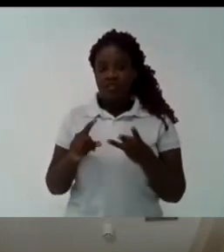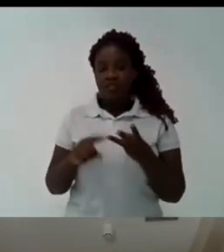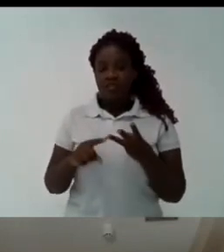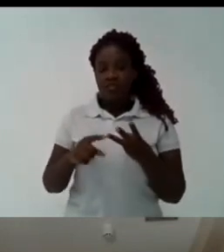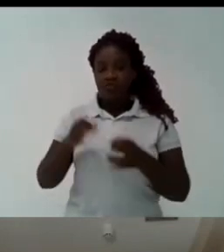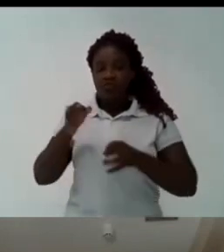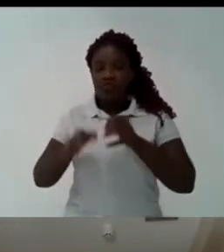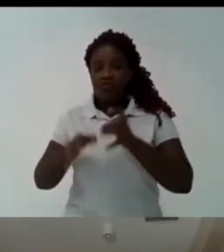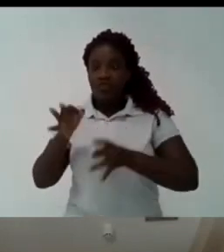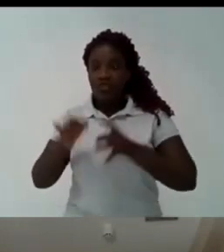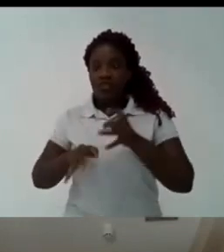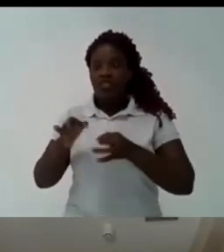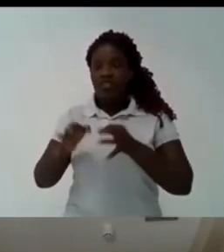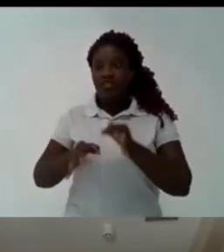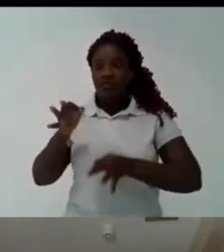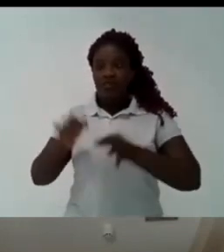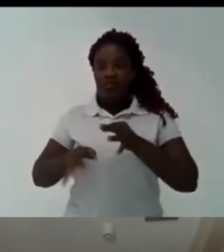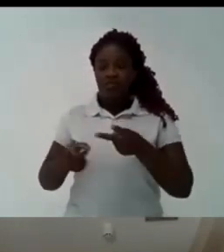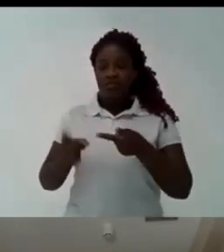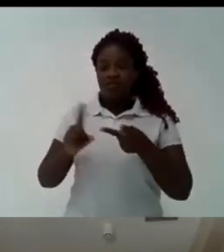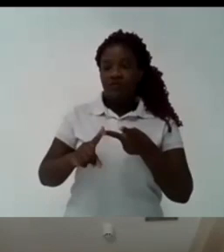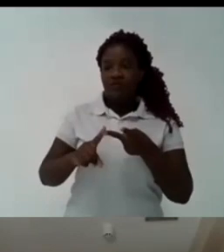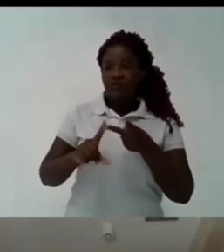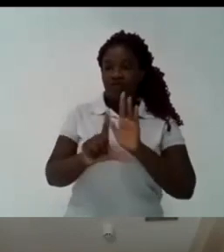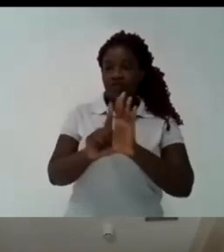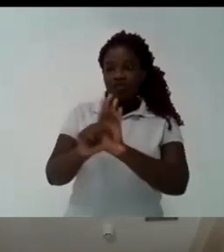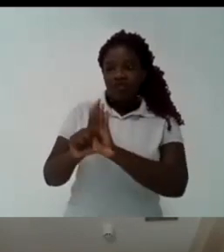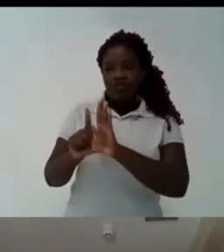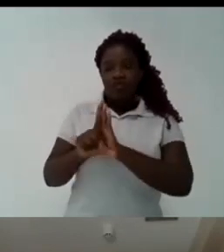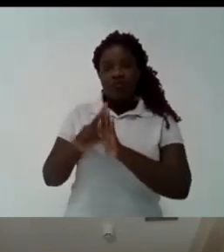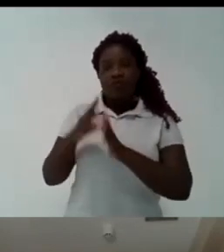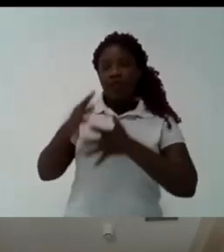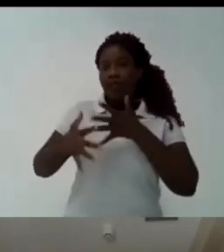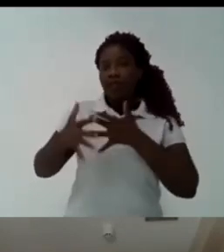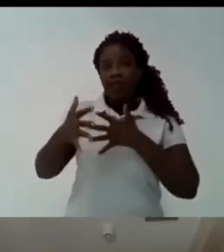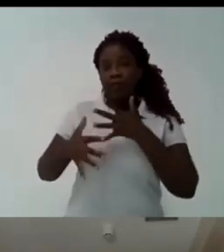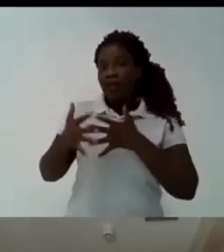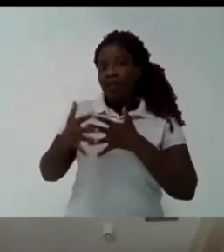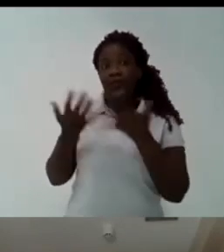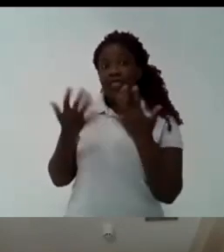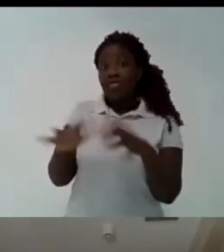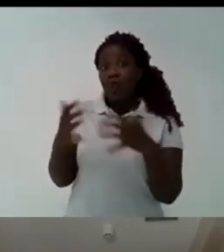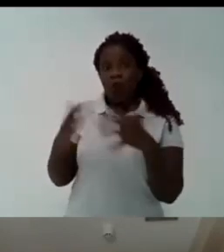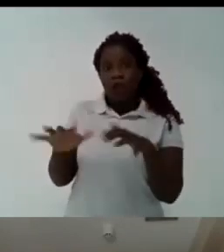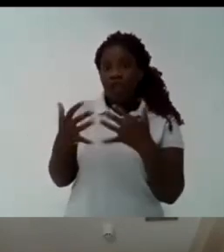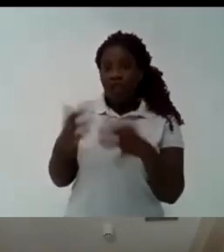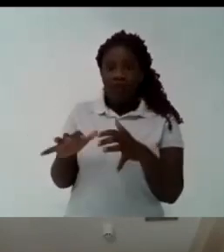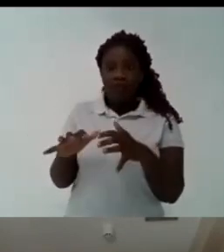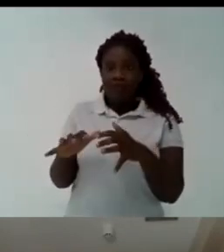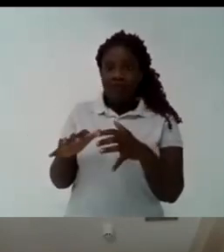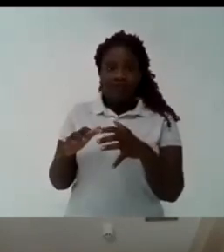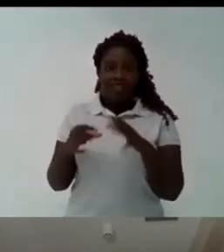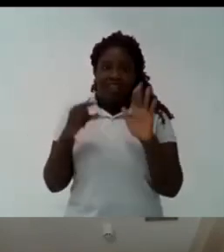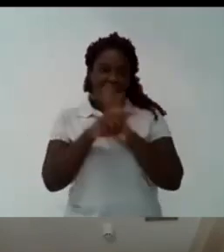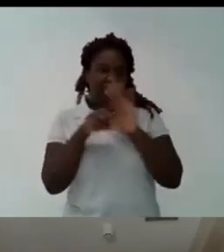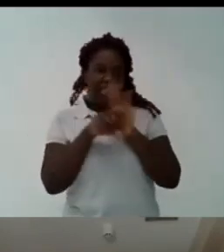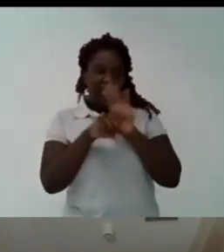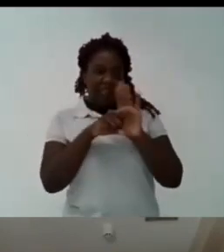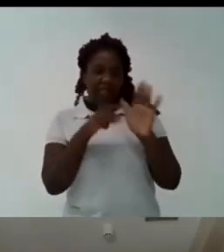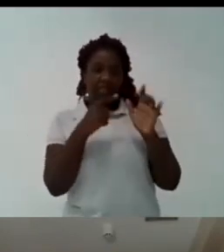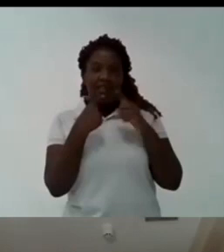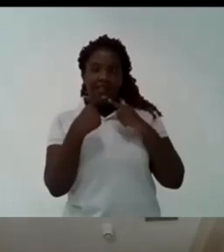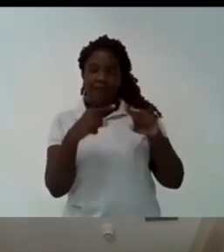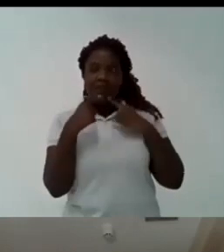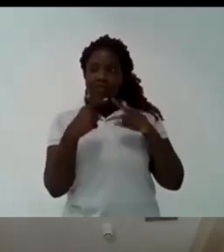legislative and executive but now the executive power is telling the judiciary and the legislative is hindering